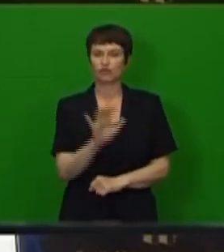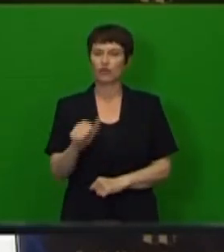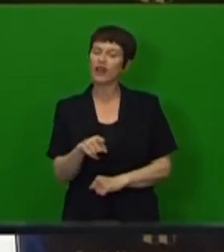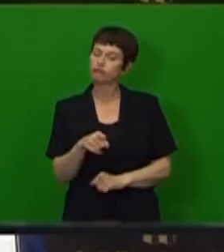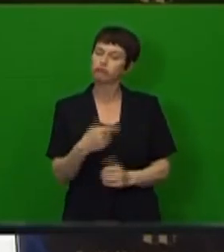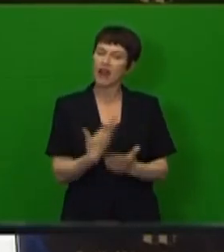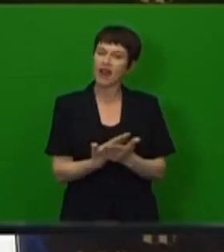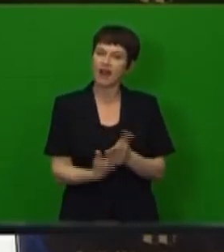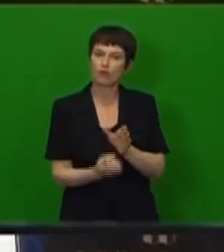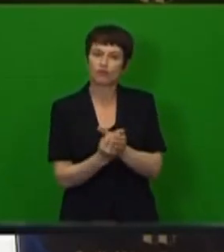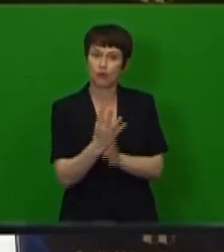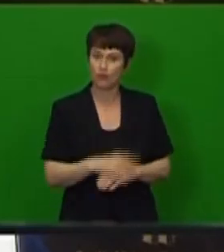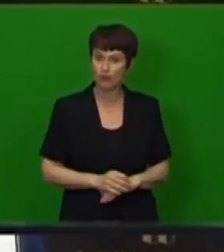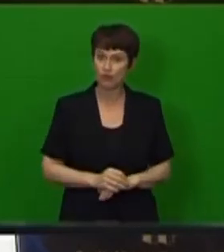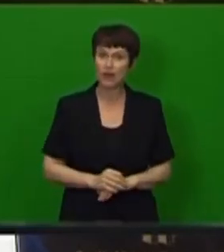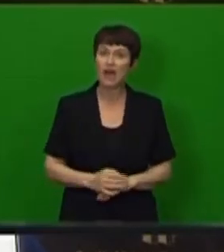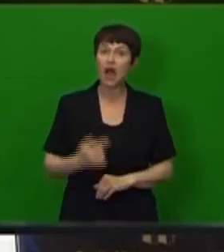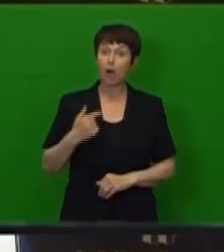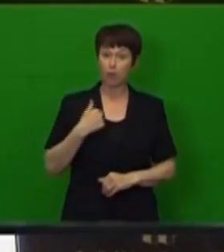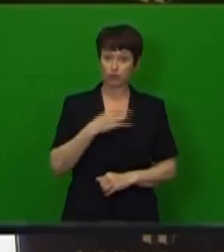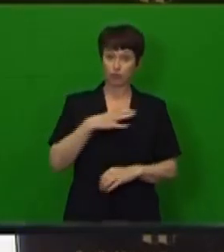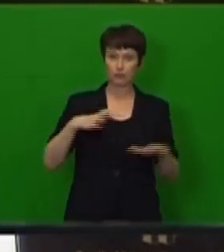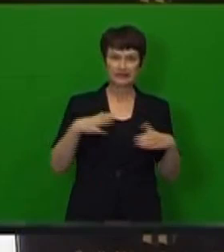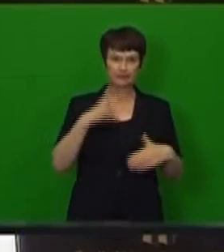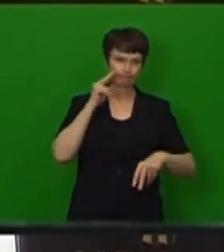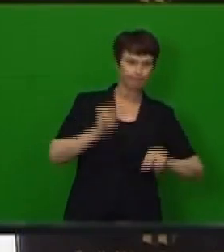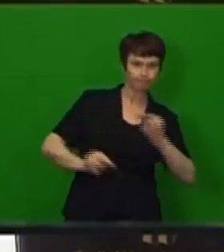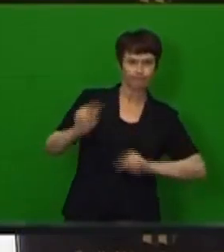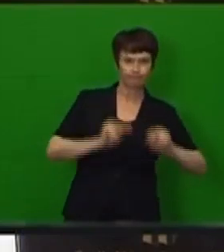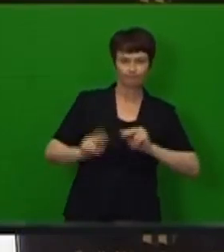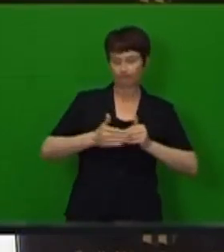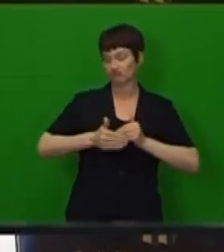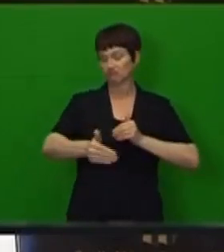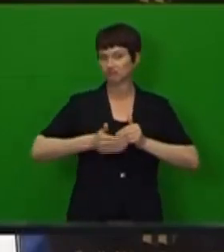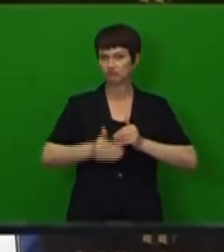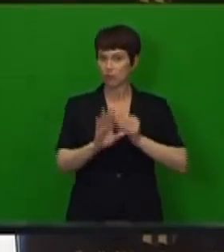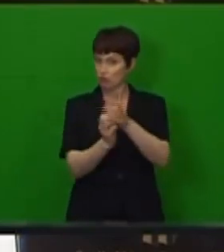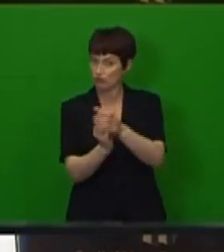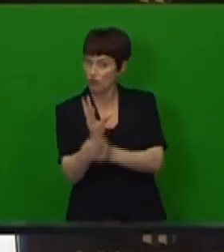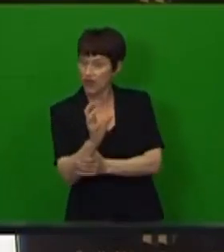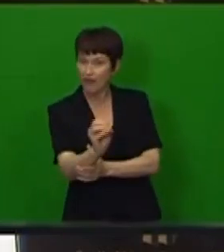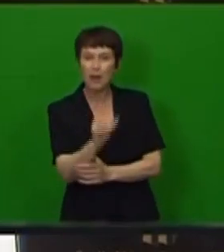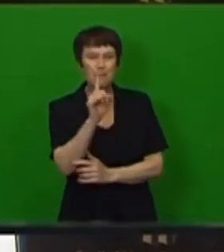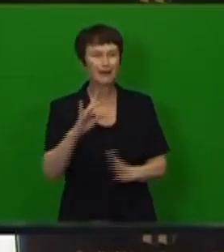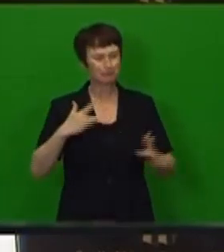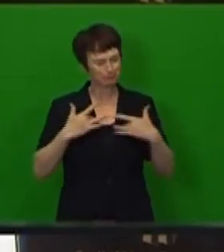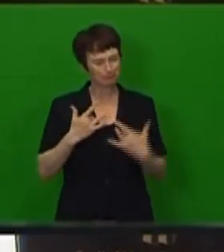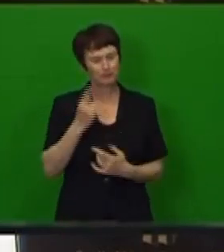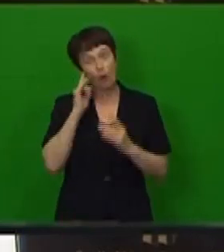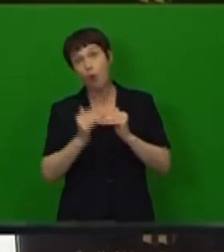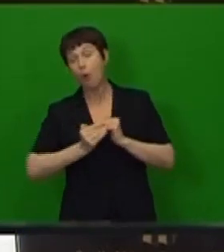to be balanced in the near term, but remains concerned about medium-term growth and weak employment prospects.